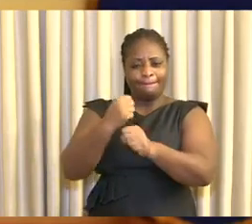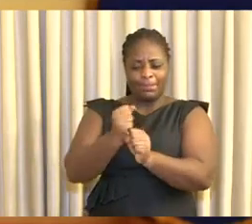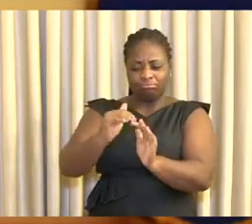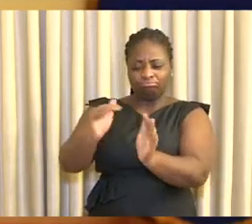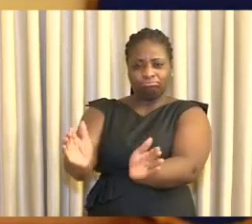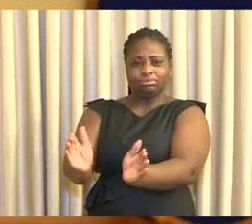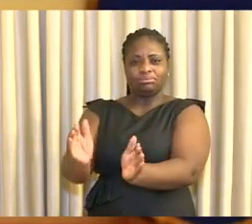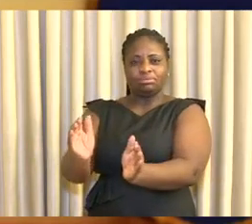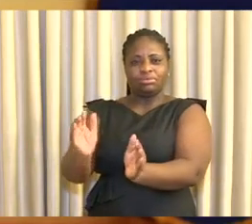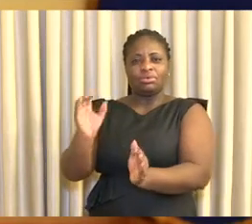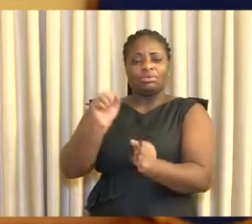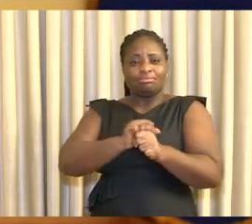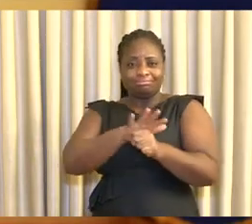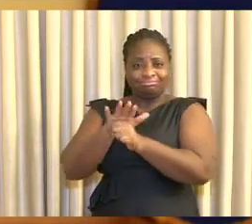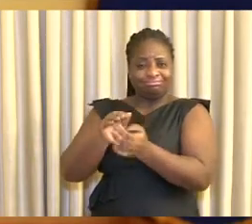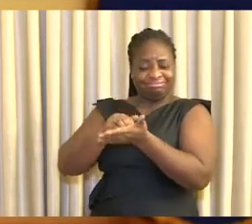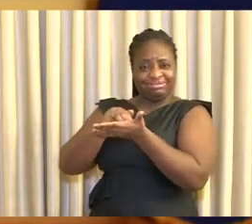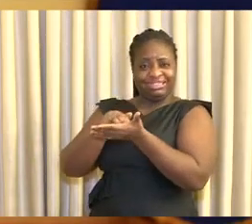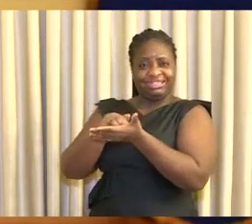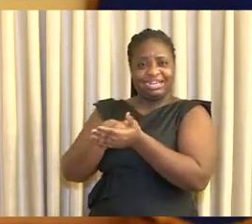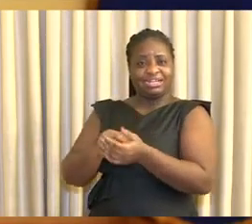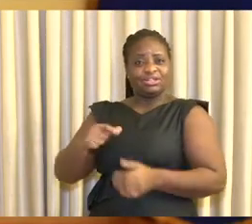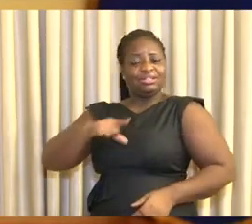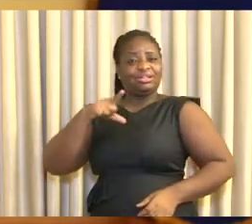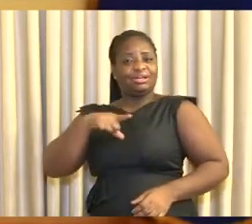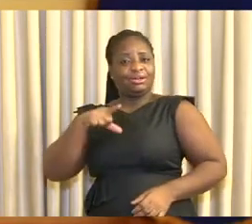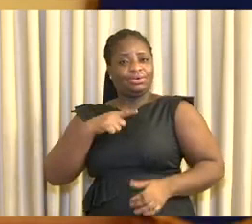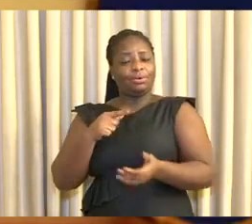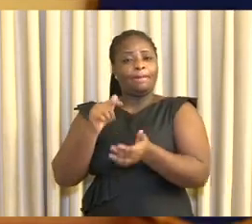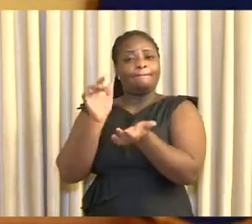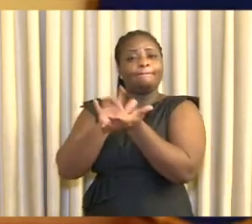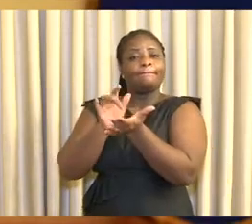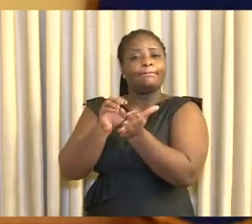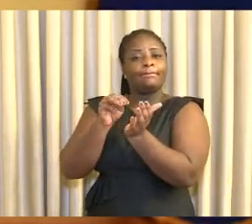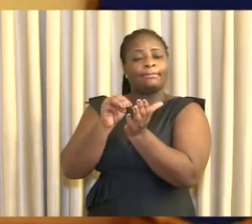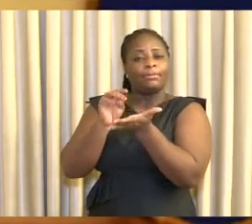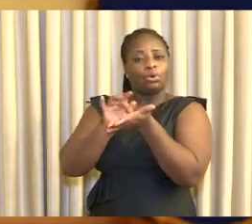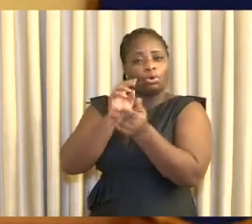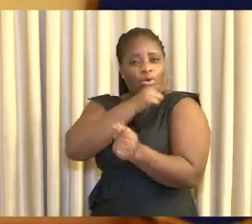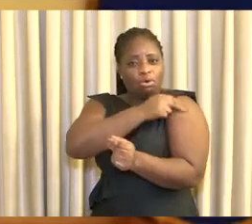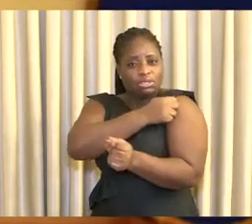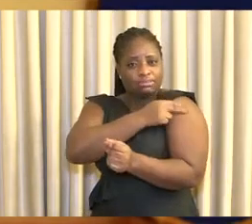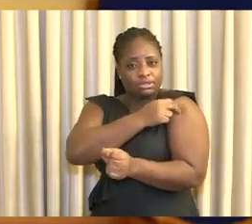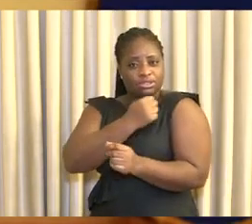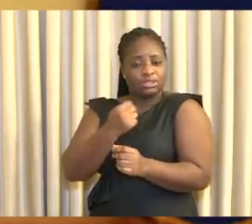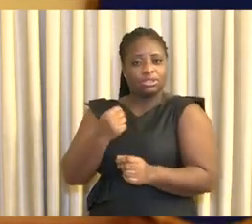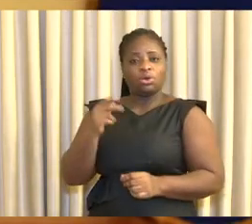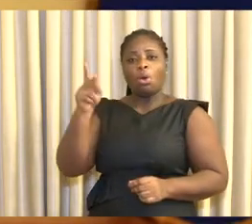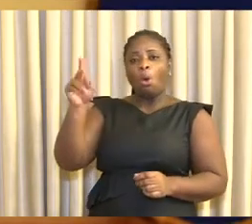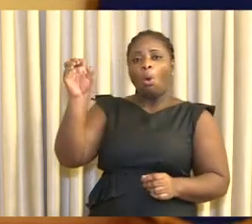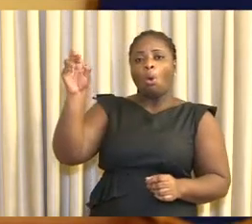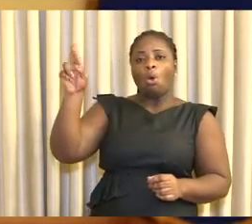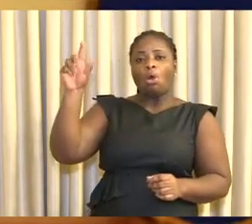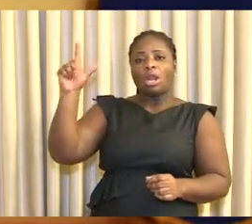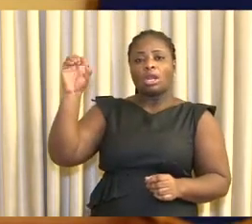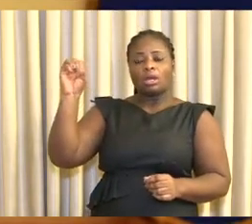COVID-19 treatment centers at the University of Ghana Medical School, Hospital, the Kolibu Teaching Hospital,